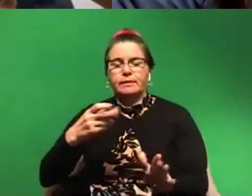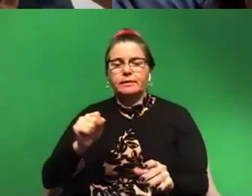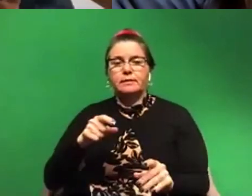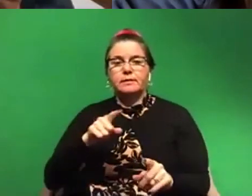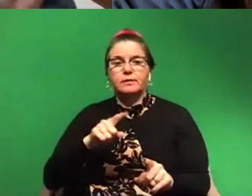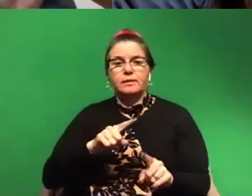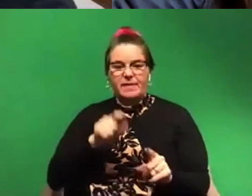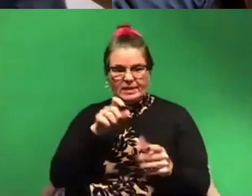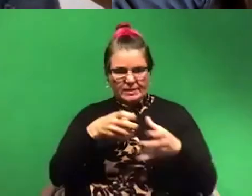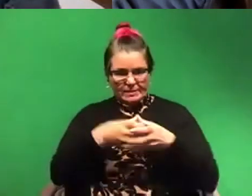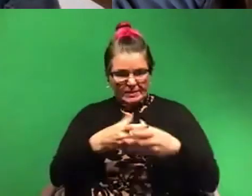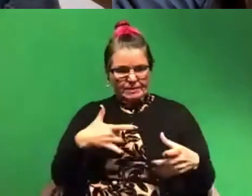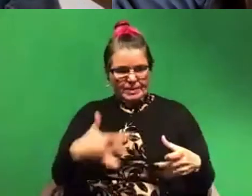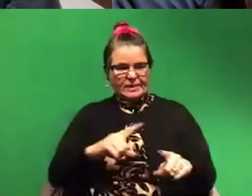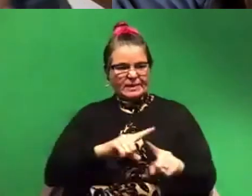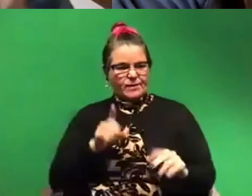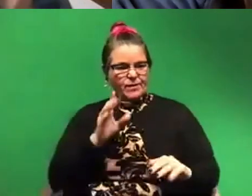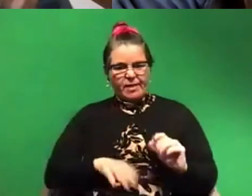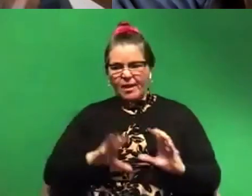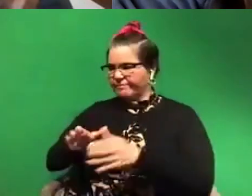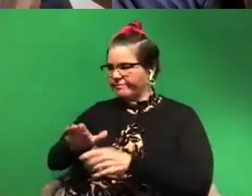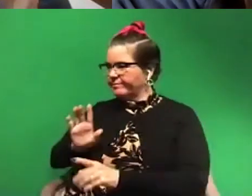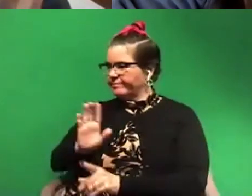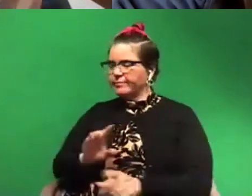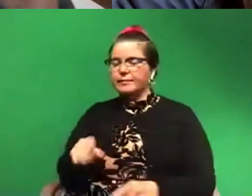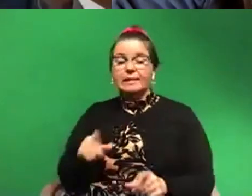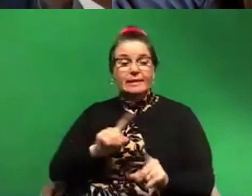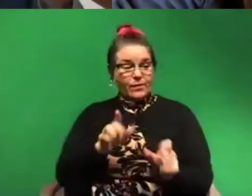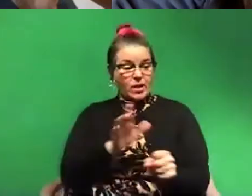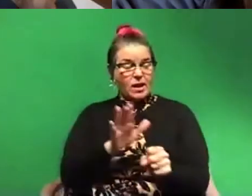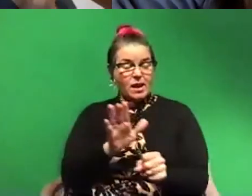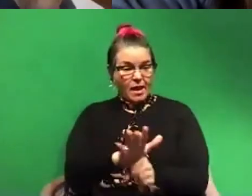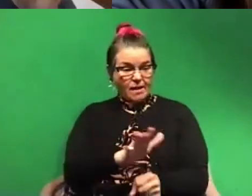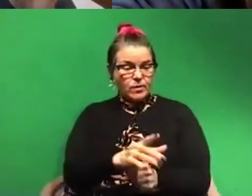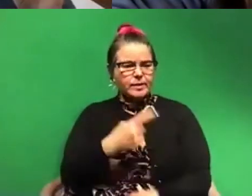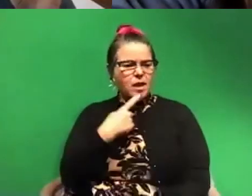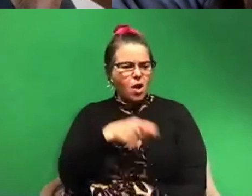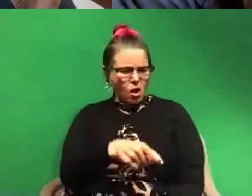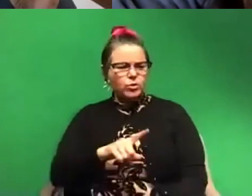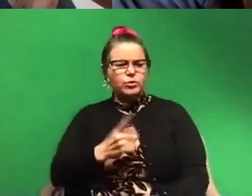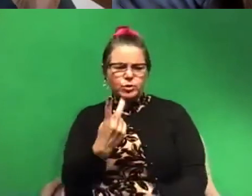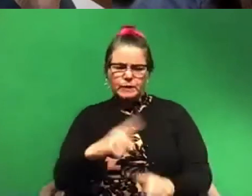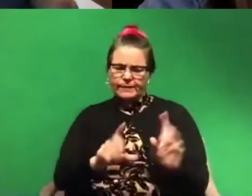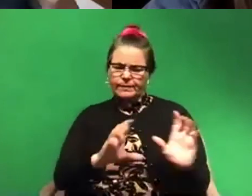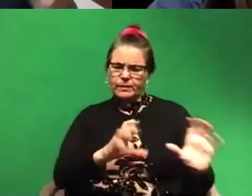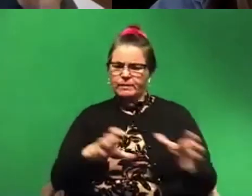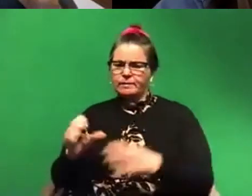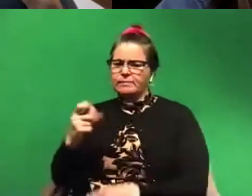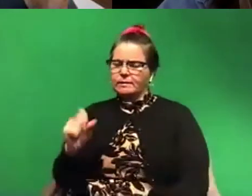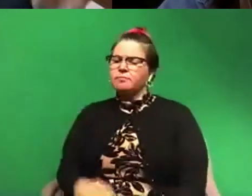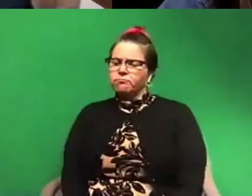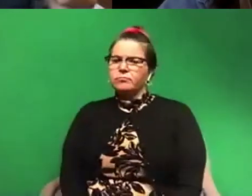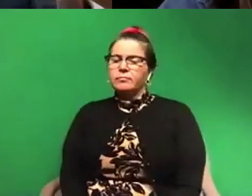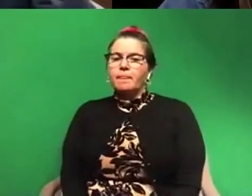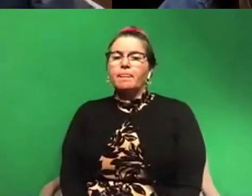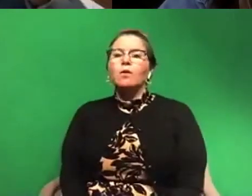population from another population. If they're different enough, we say, ah, those are two different species. Um, we can also argue